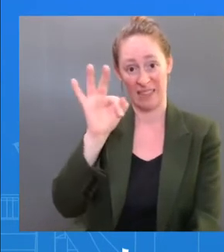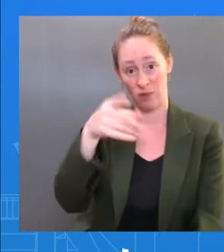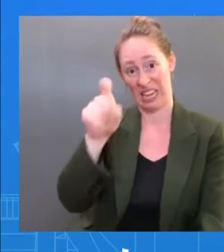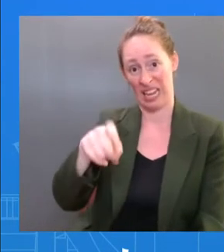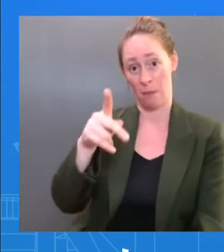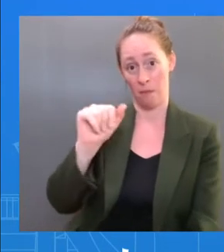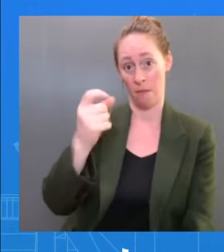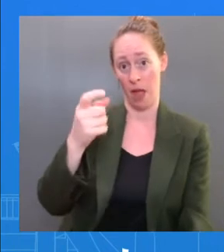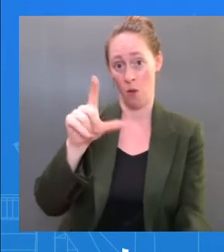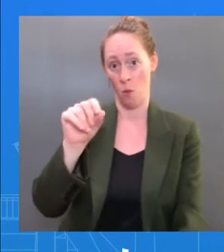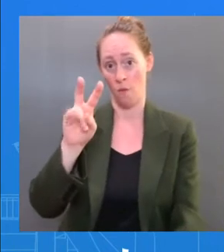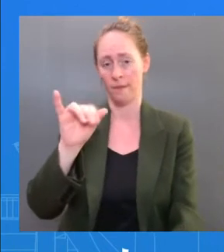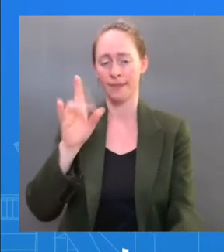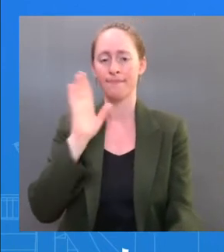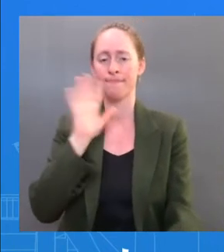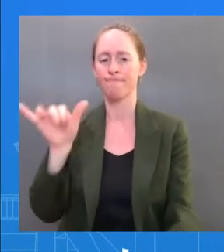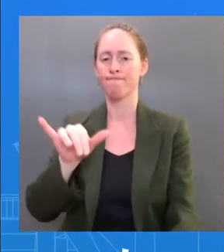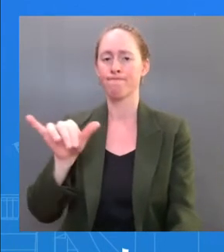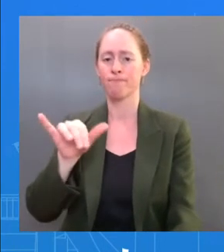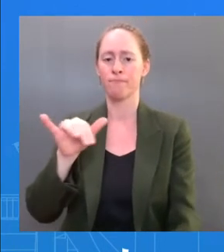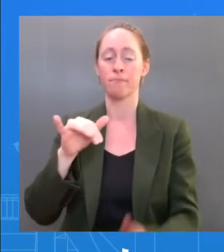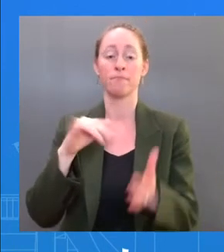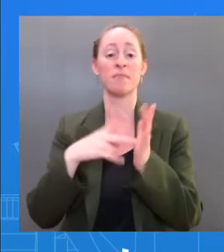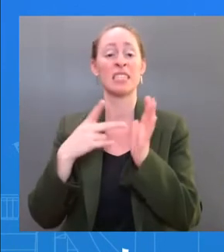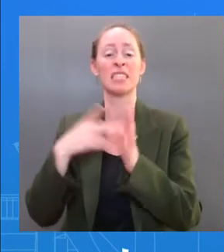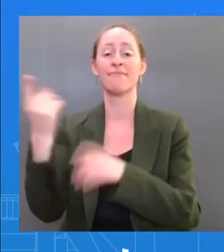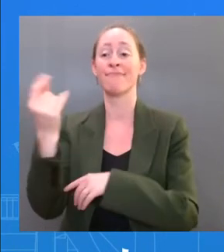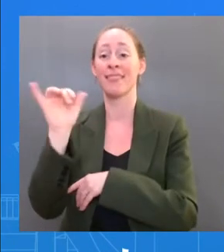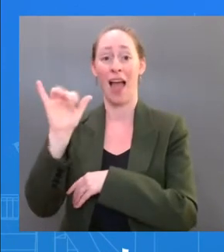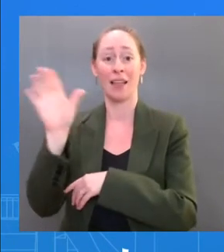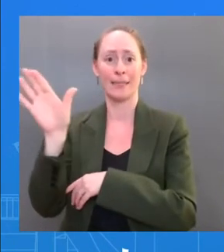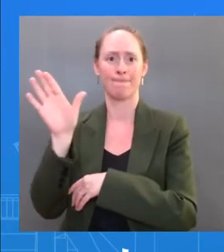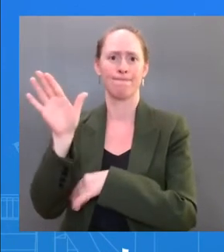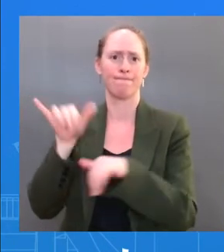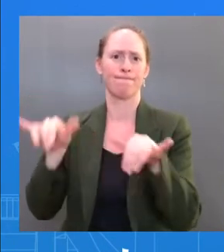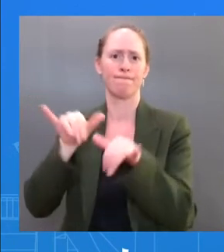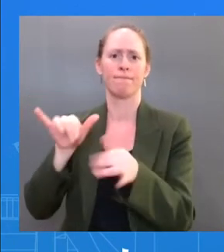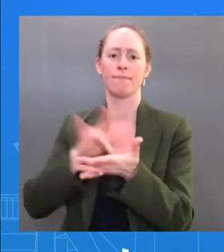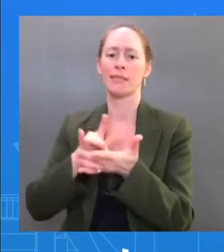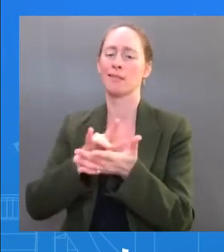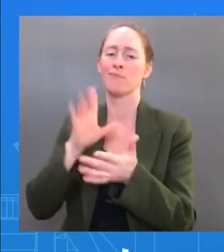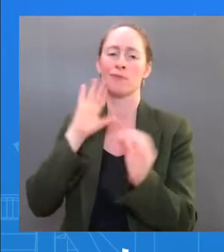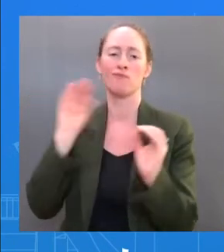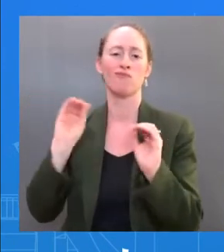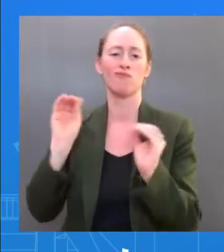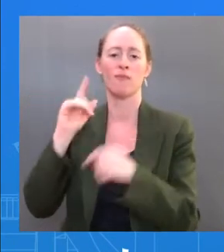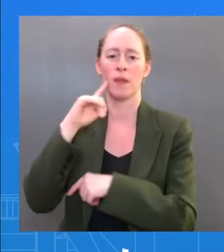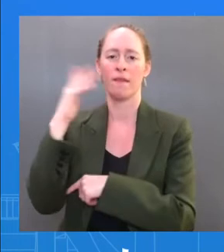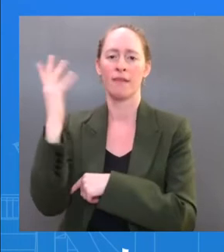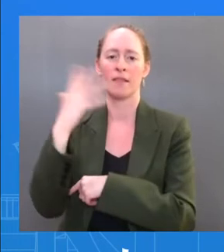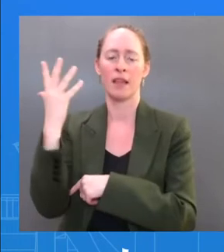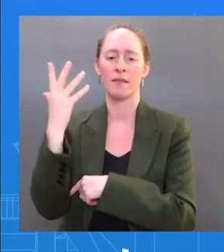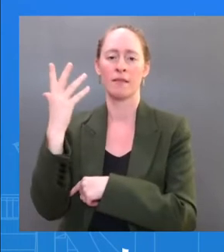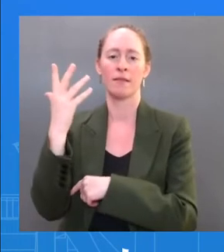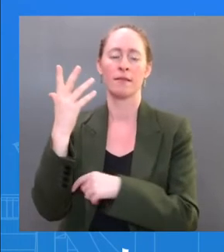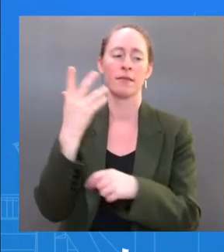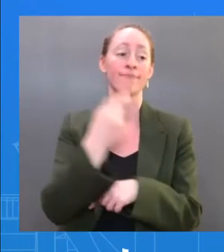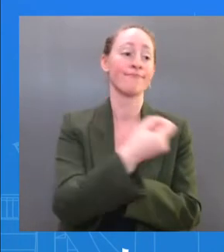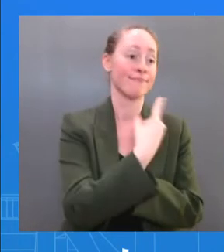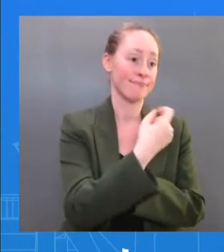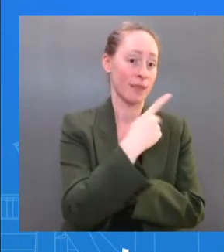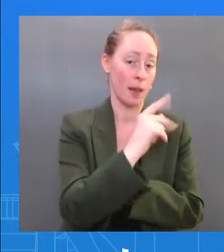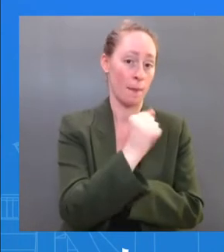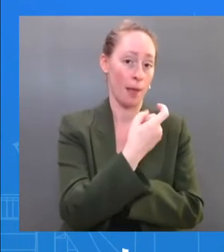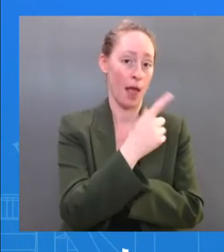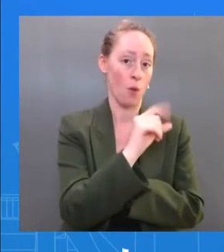that he's on Paxlovid, and then they get restarted, and it's totally fine — pretty normal practice. Okay. Where exactly was the person infected?